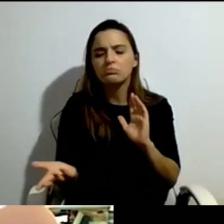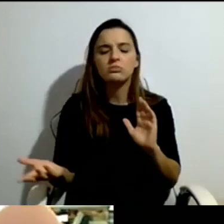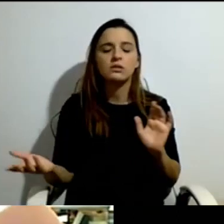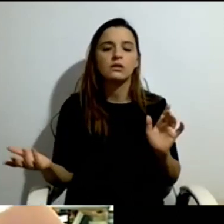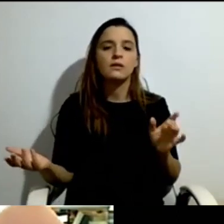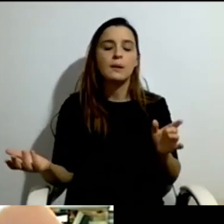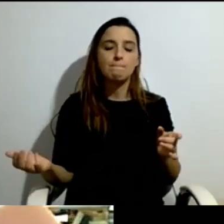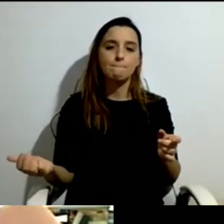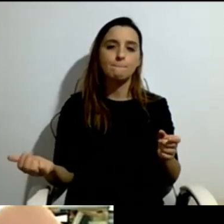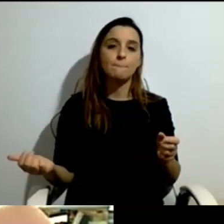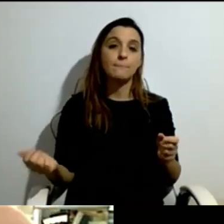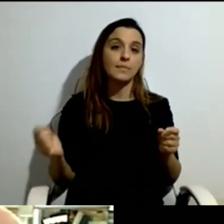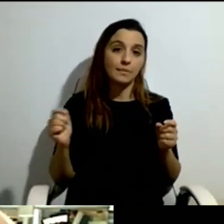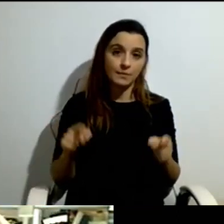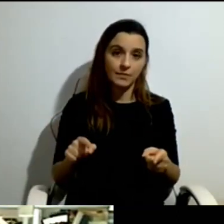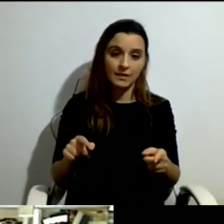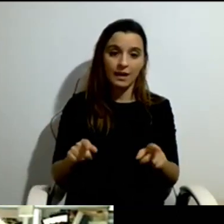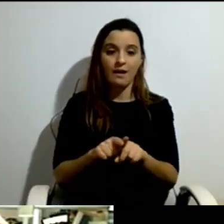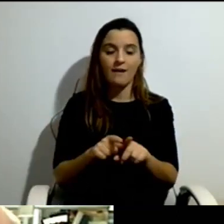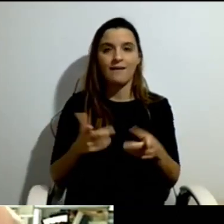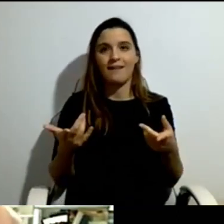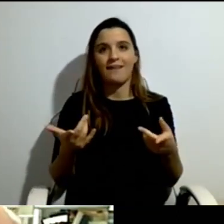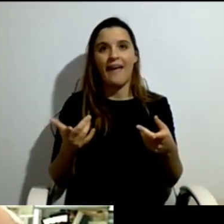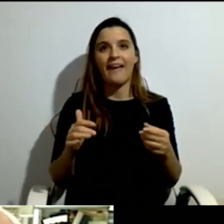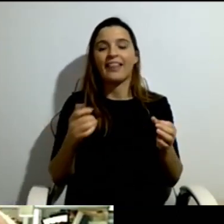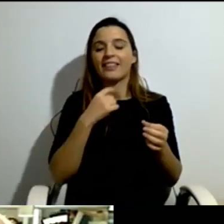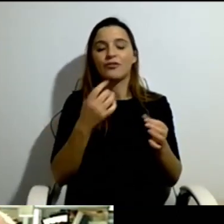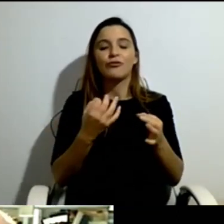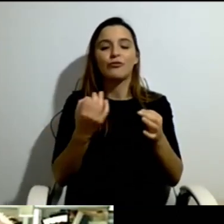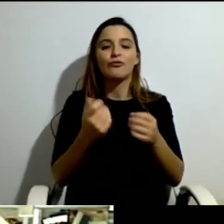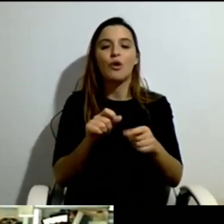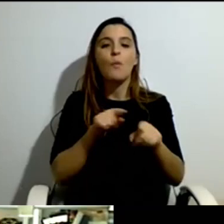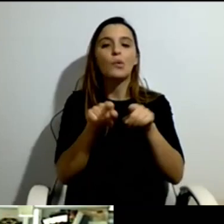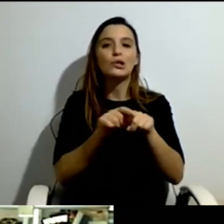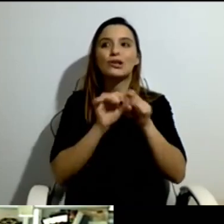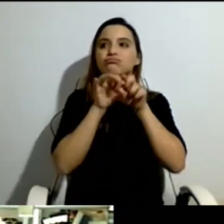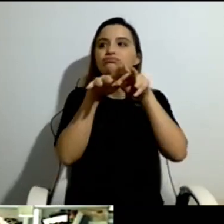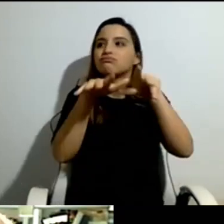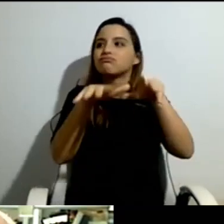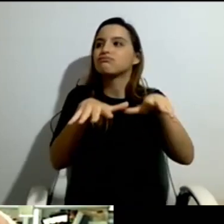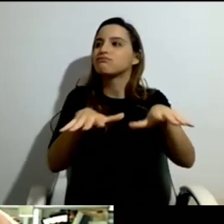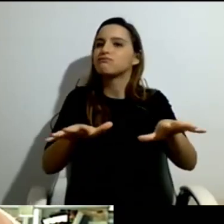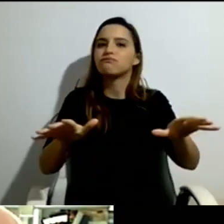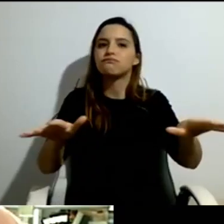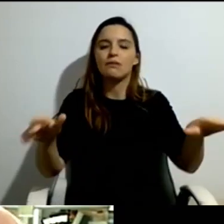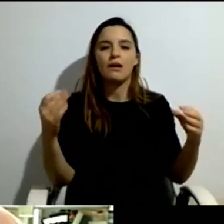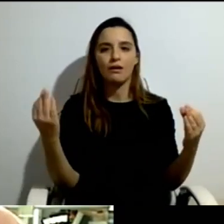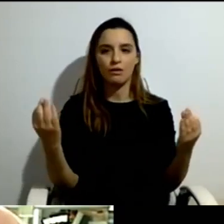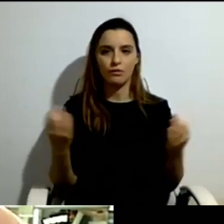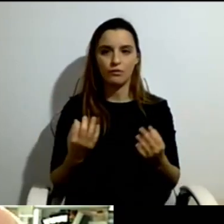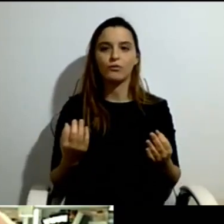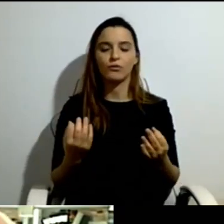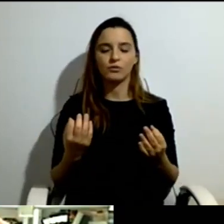went over Europe after Thatcher and Reagan, cut, cut, cut in the health systems.